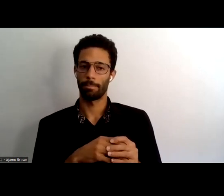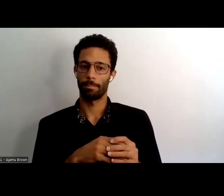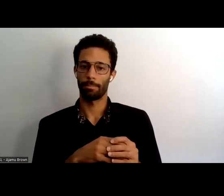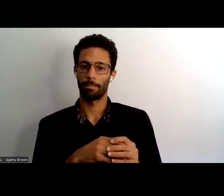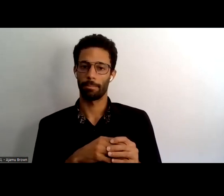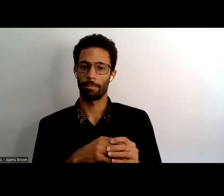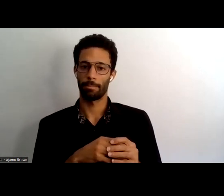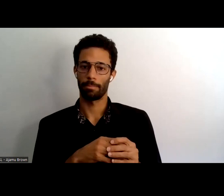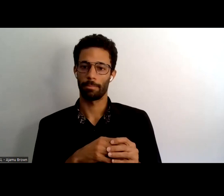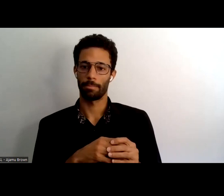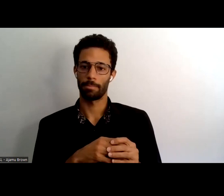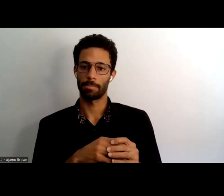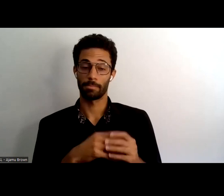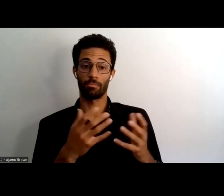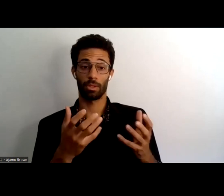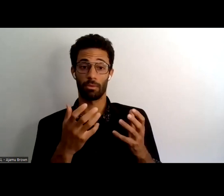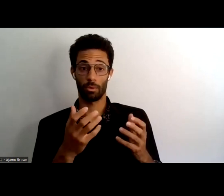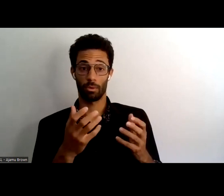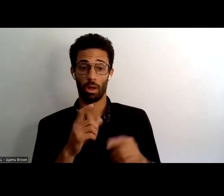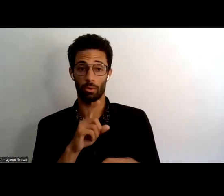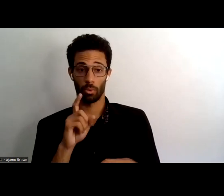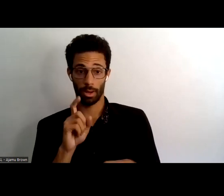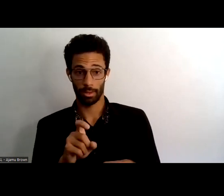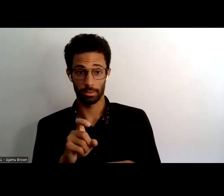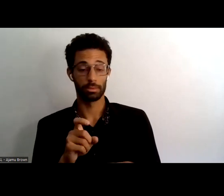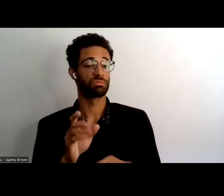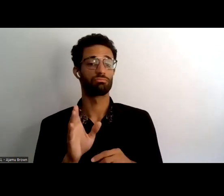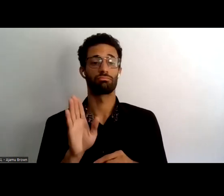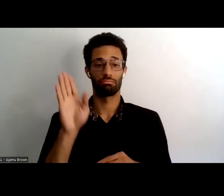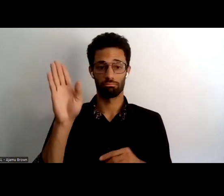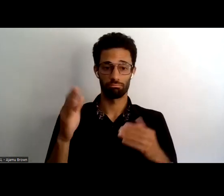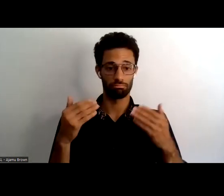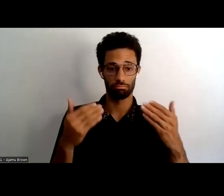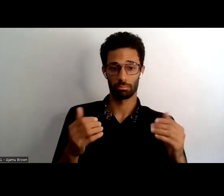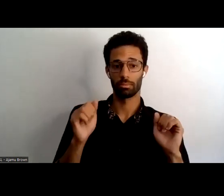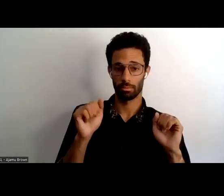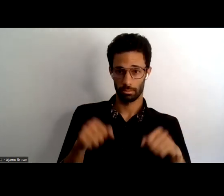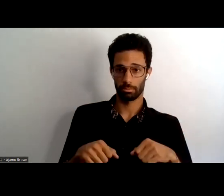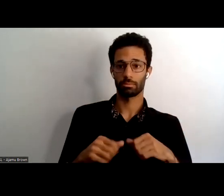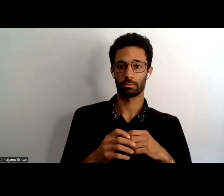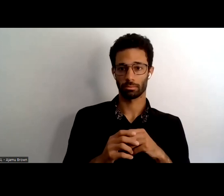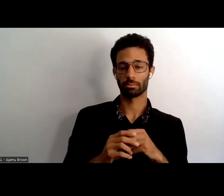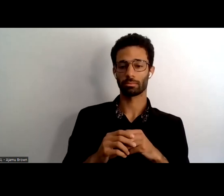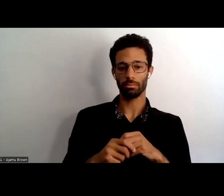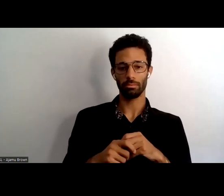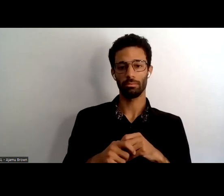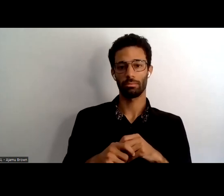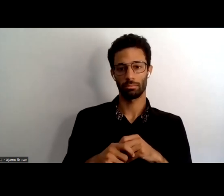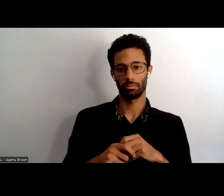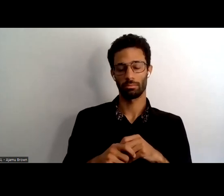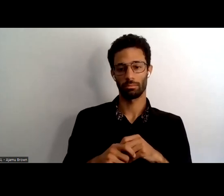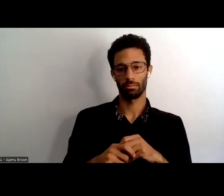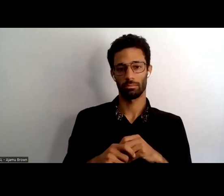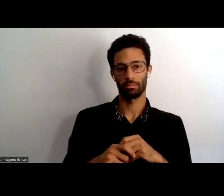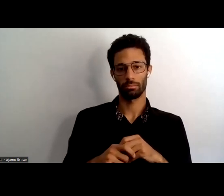so again if you want to ask a question live all you have to do is click on your raise hand icon at the bottom of your screen um so feel free to ask any